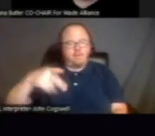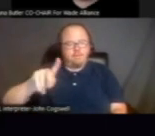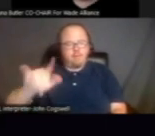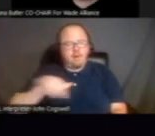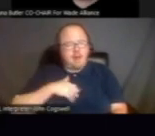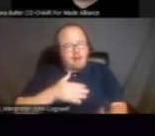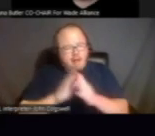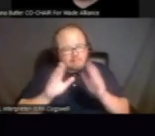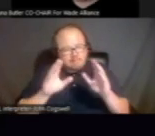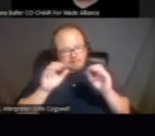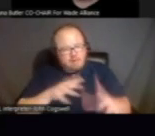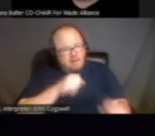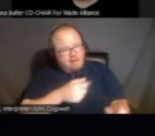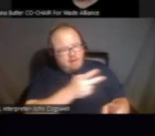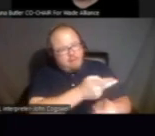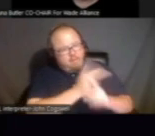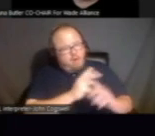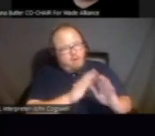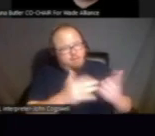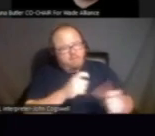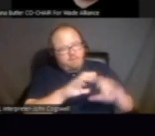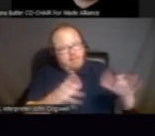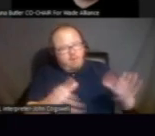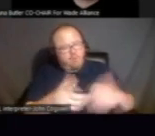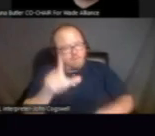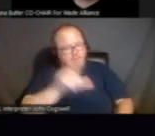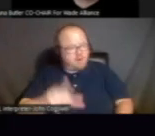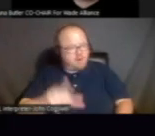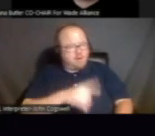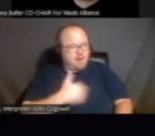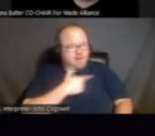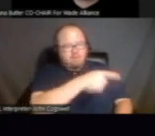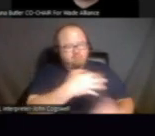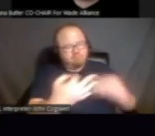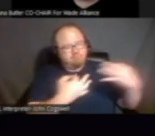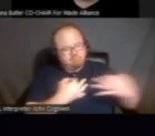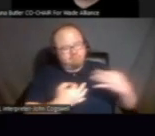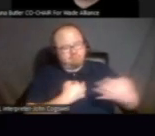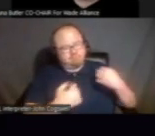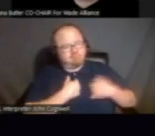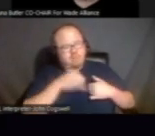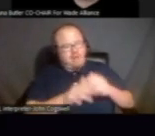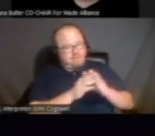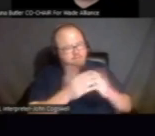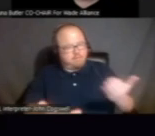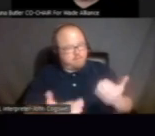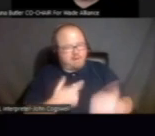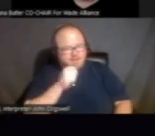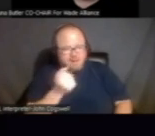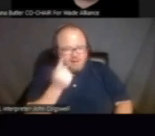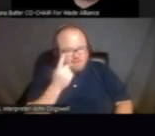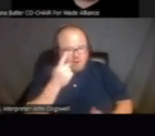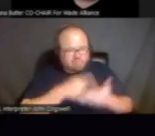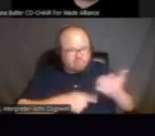could borrow books from their classroom library and had them explain parts of the books that I didn't understand.